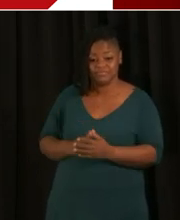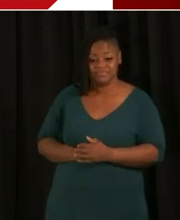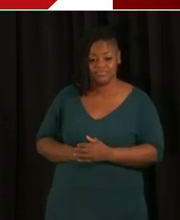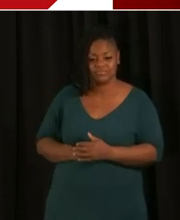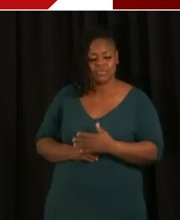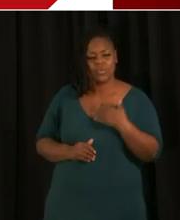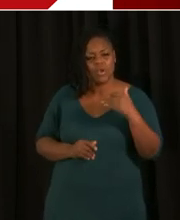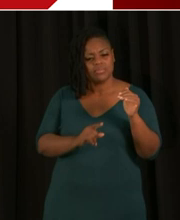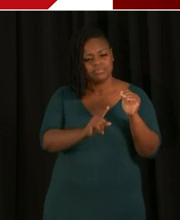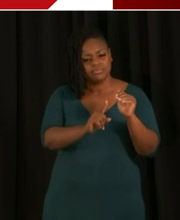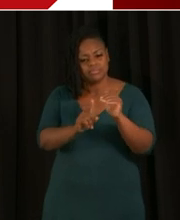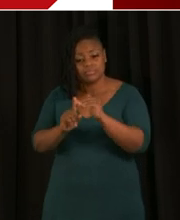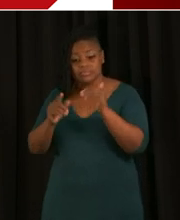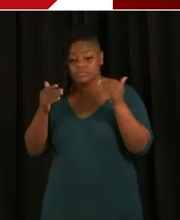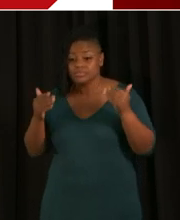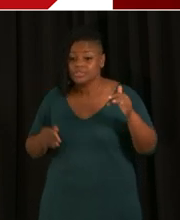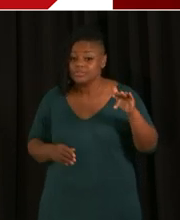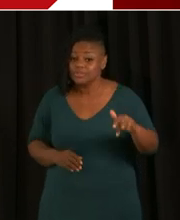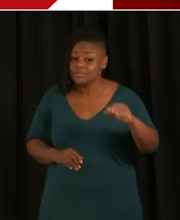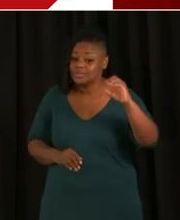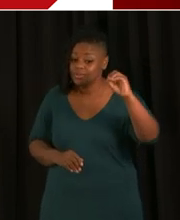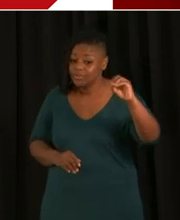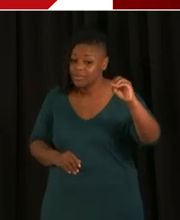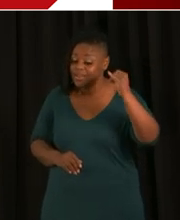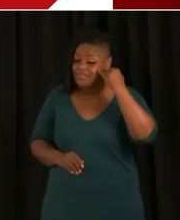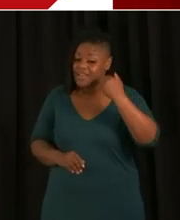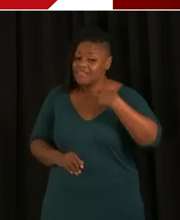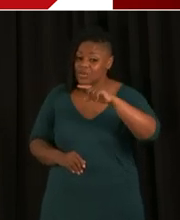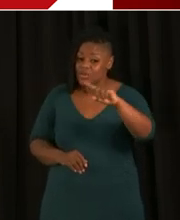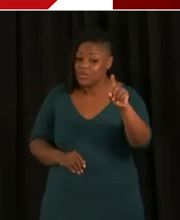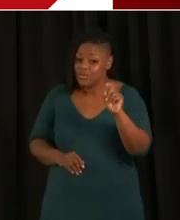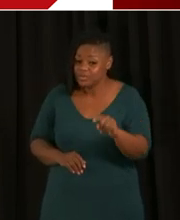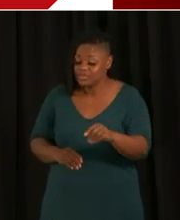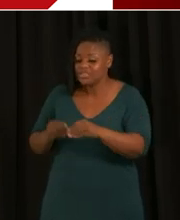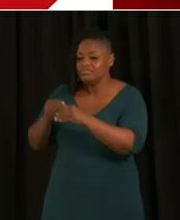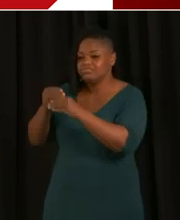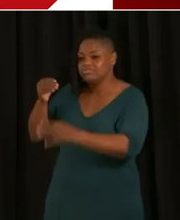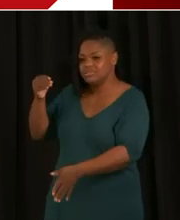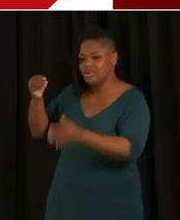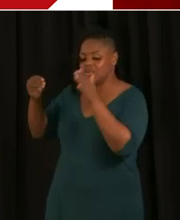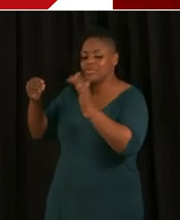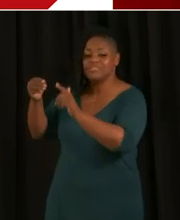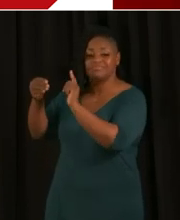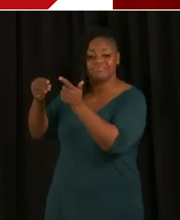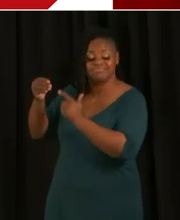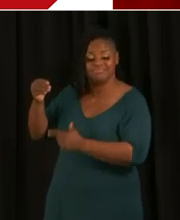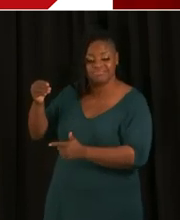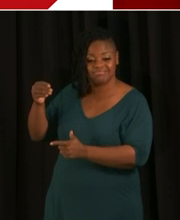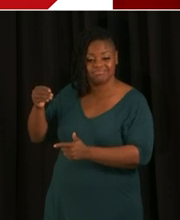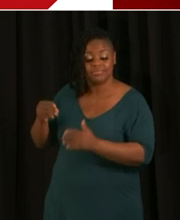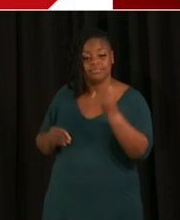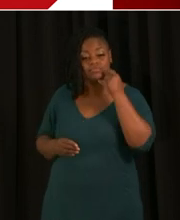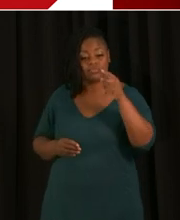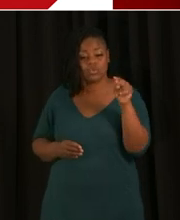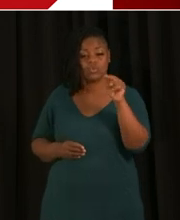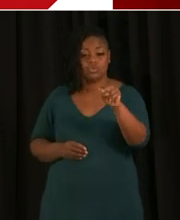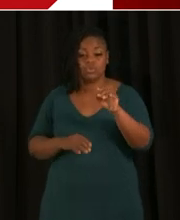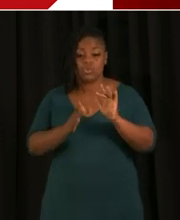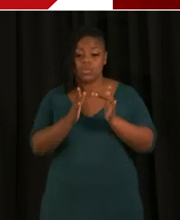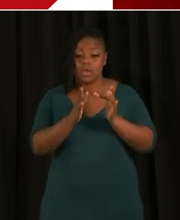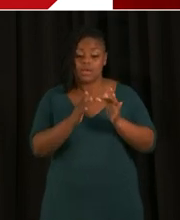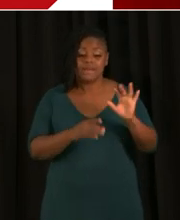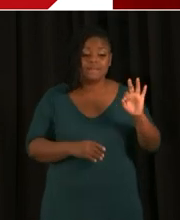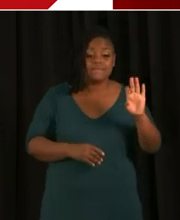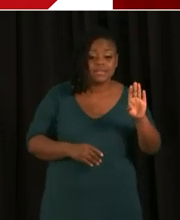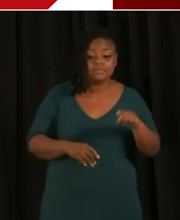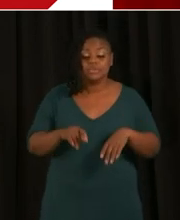if you have a question, you can press zero now to be entered into the question queue. If you are watching online through Facebook, or